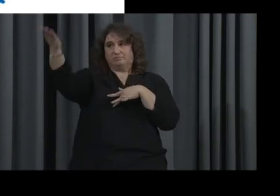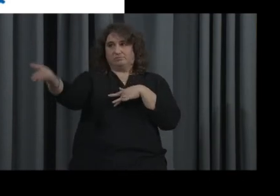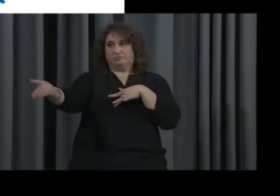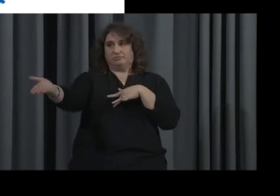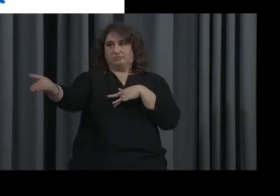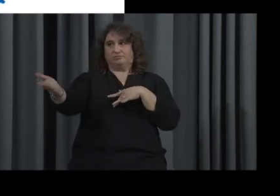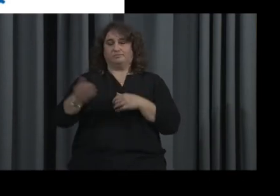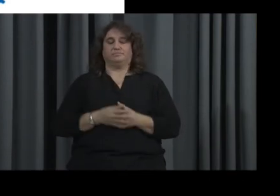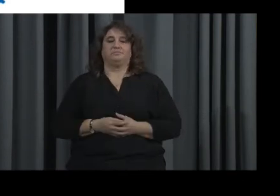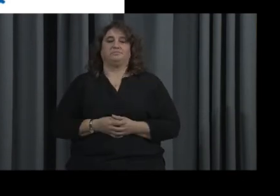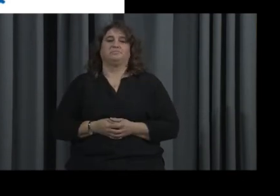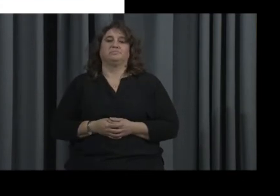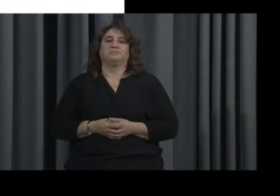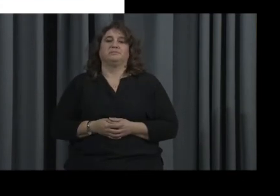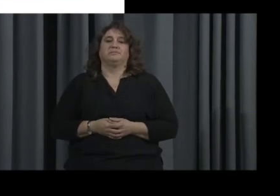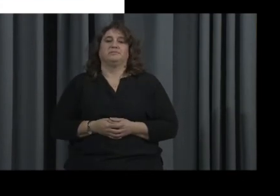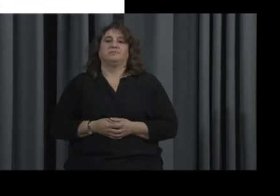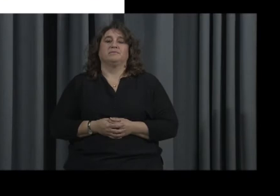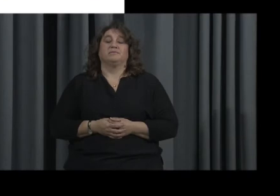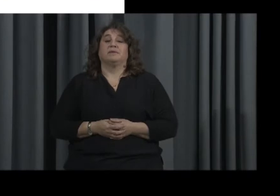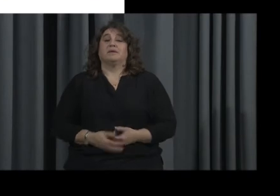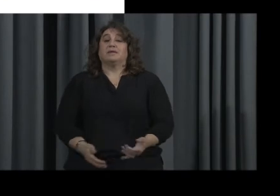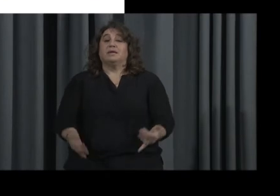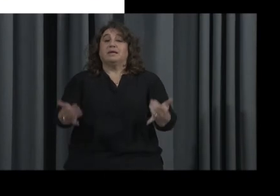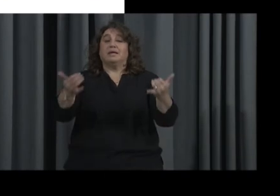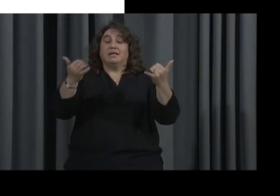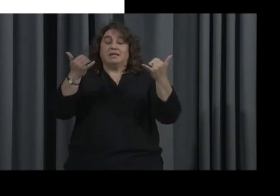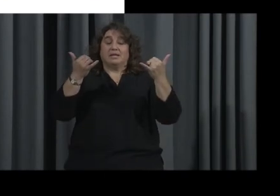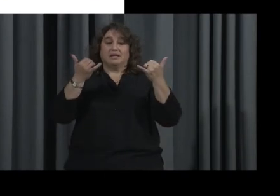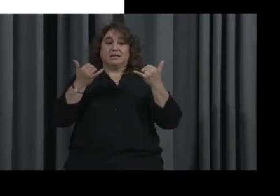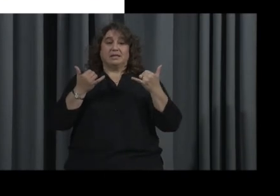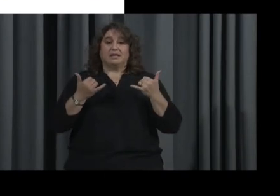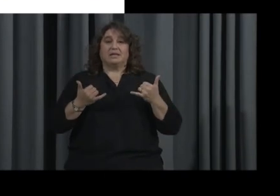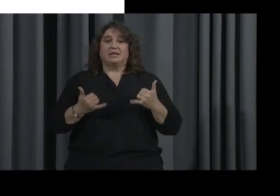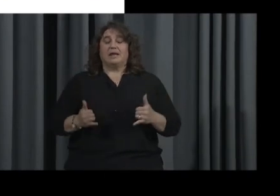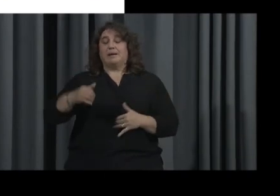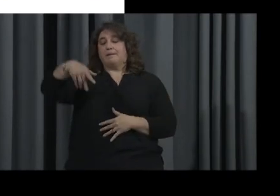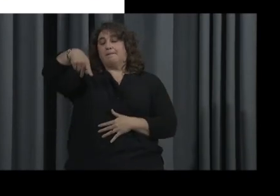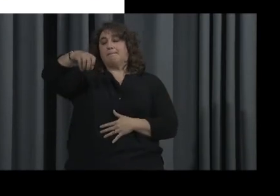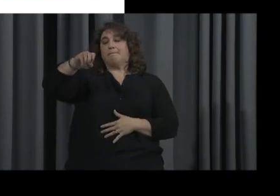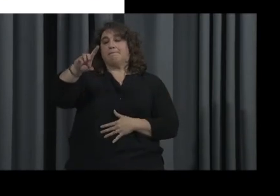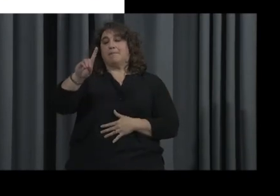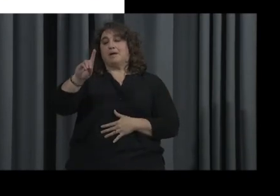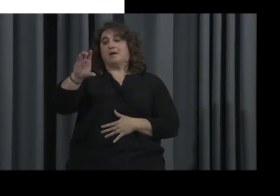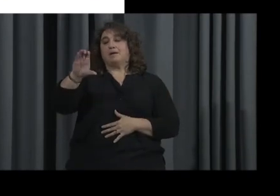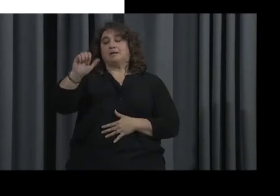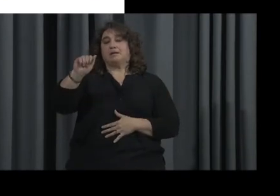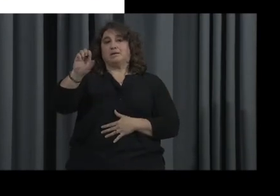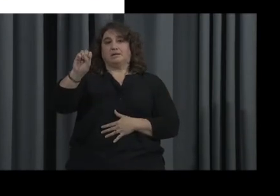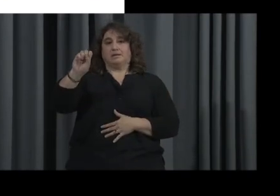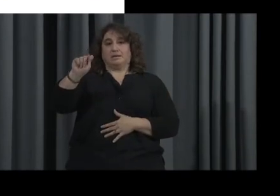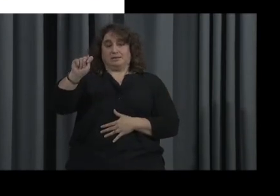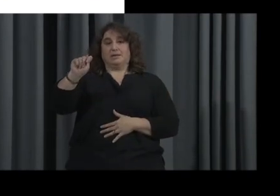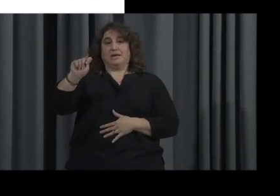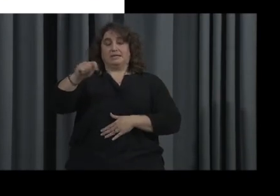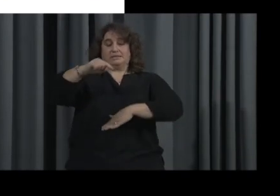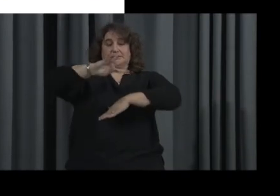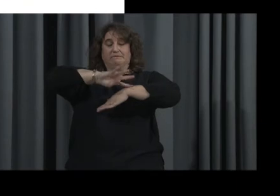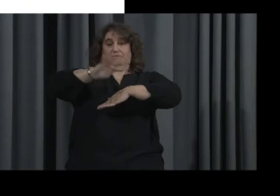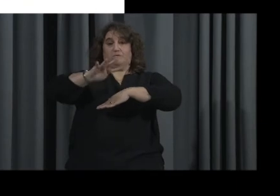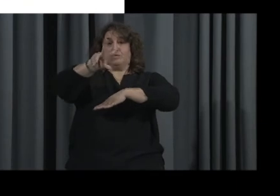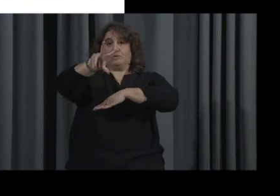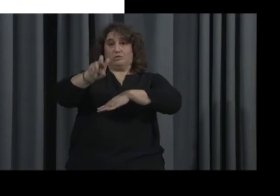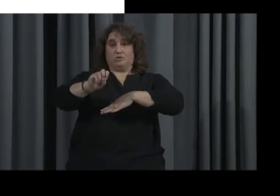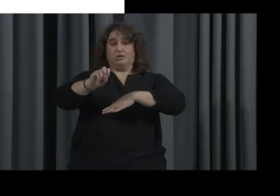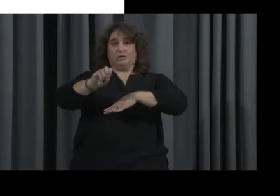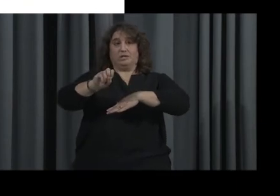All right. So next up, we have our podcast that's going to be airing at 430. And you can